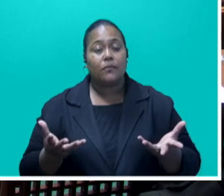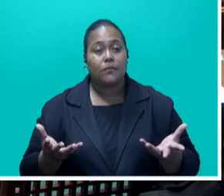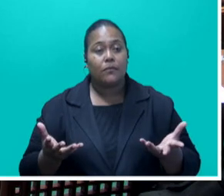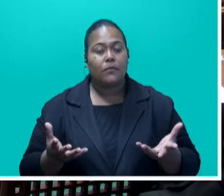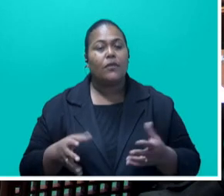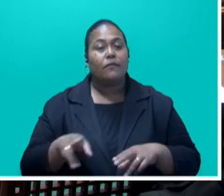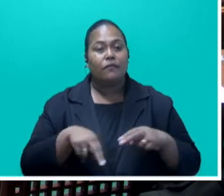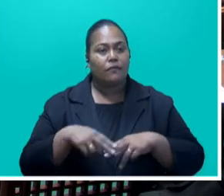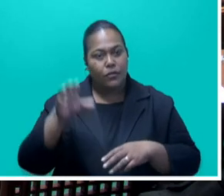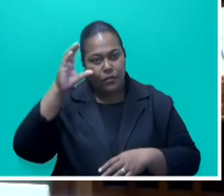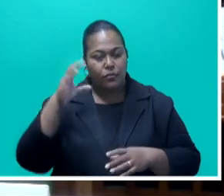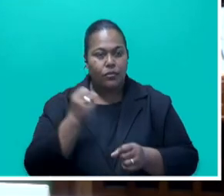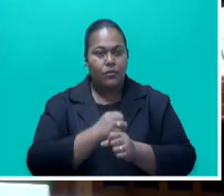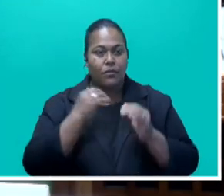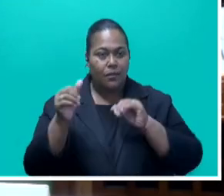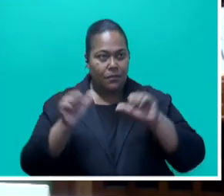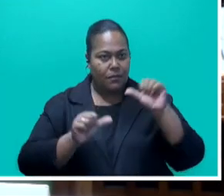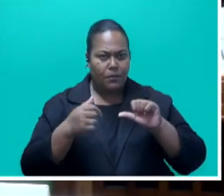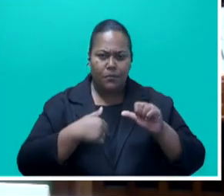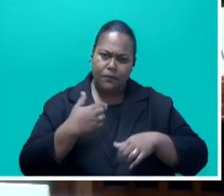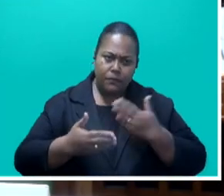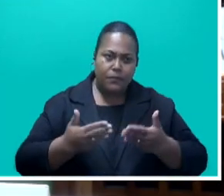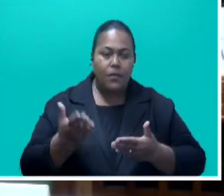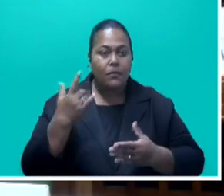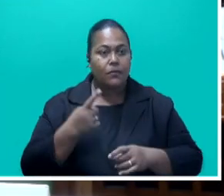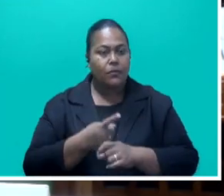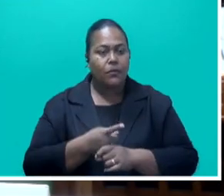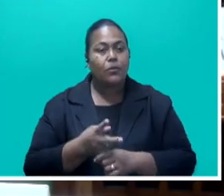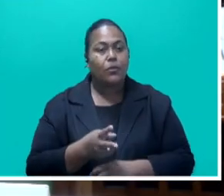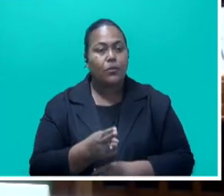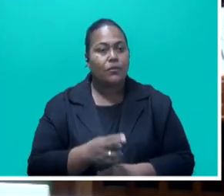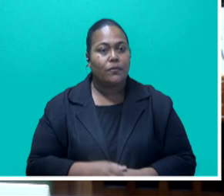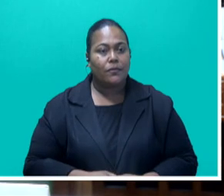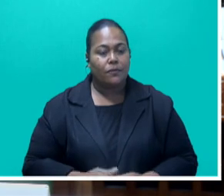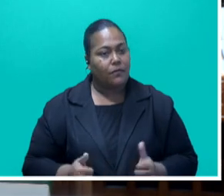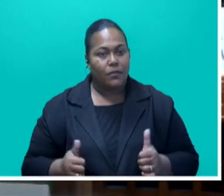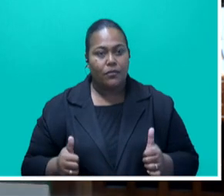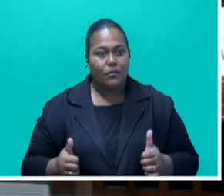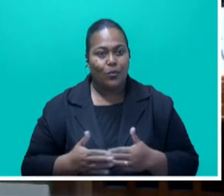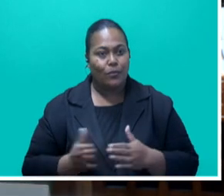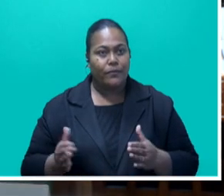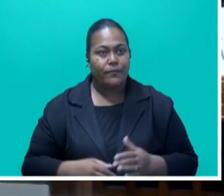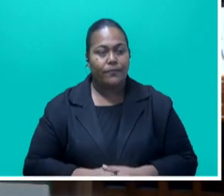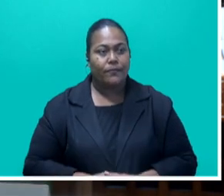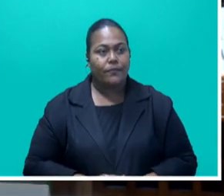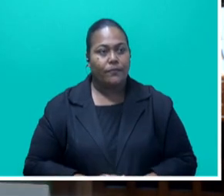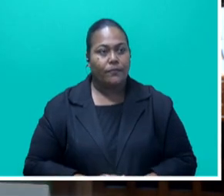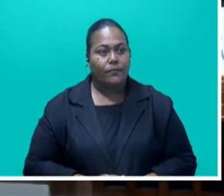I had spoken about last week, which has been launched, Honorable Speaker. Also, the